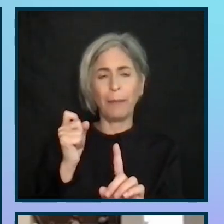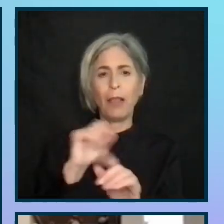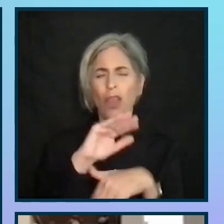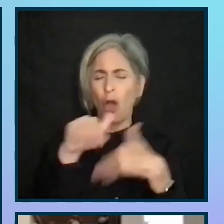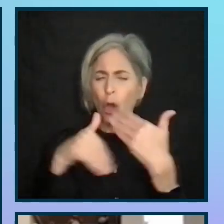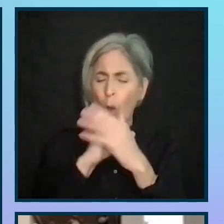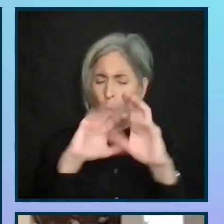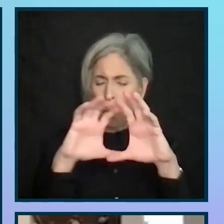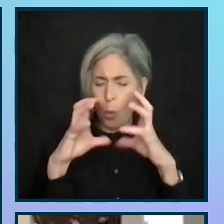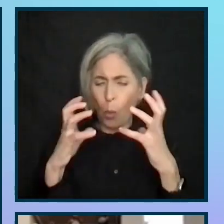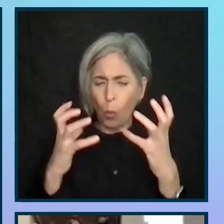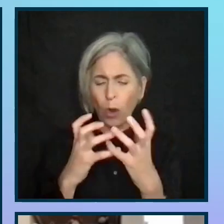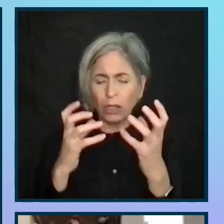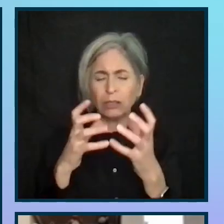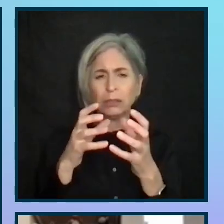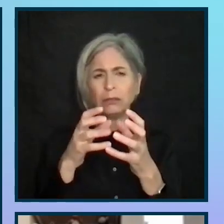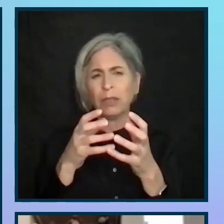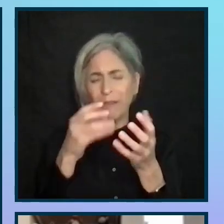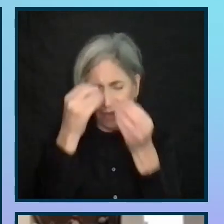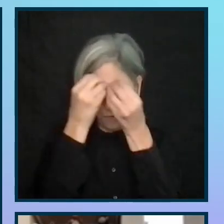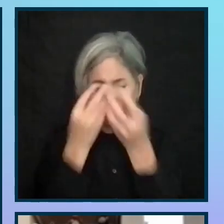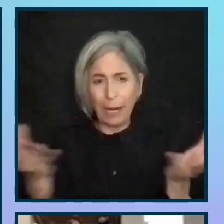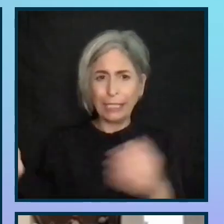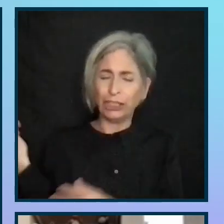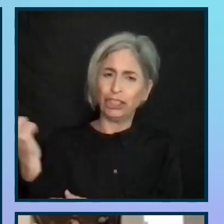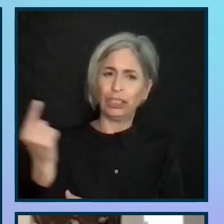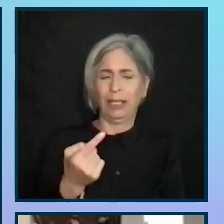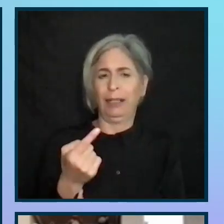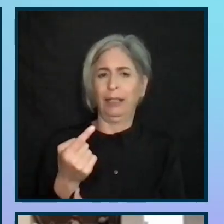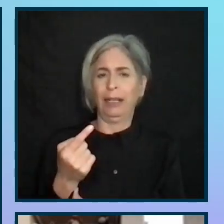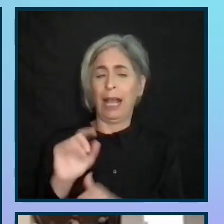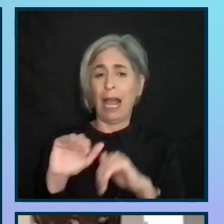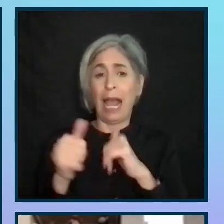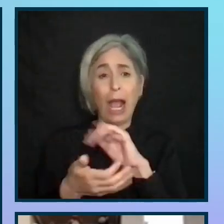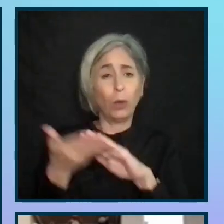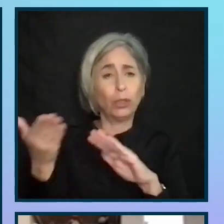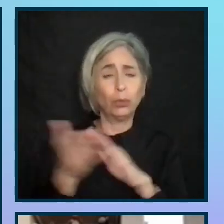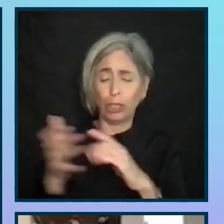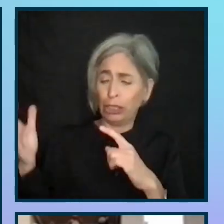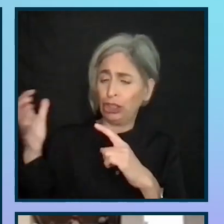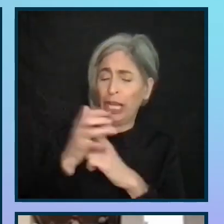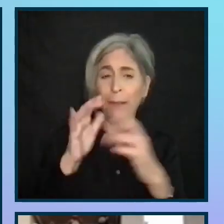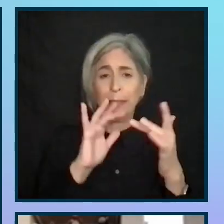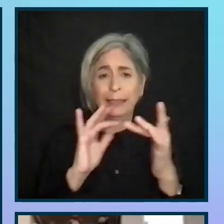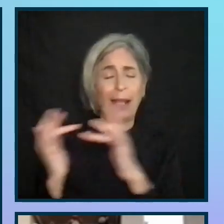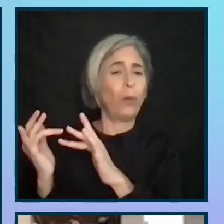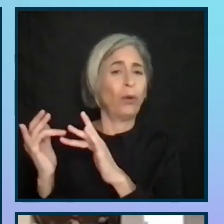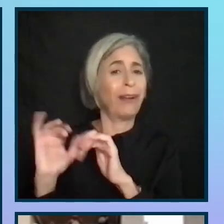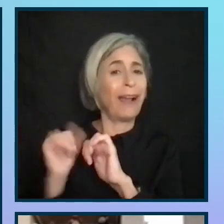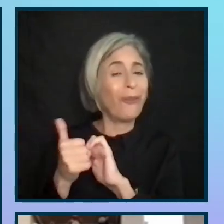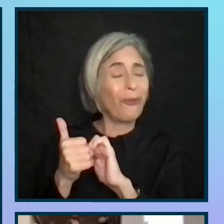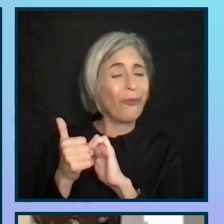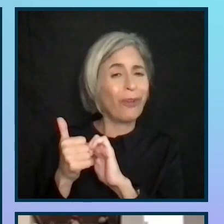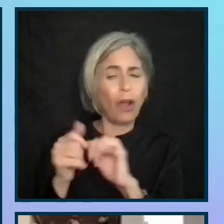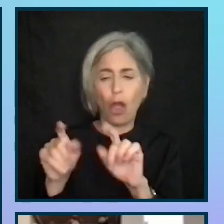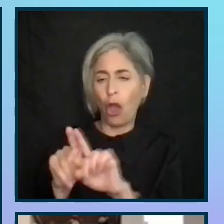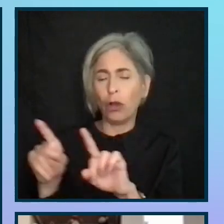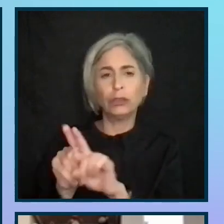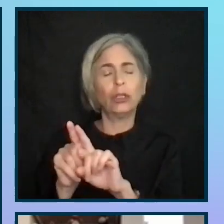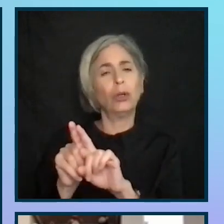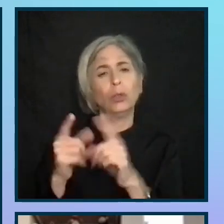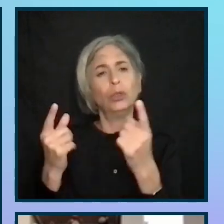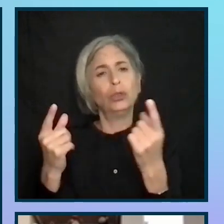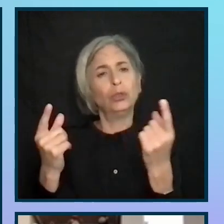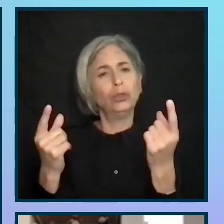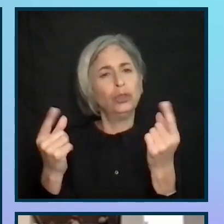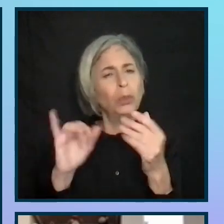wealth of information out there about how to run champions networks and how to go about doing